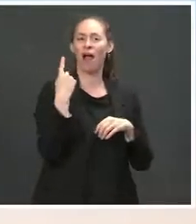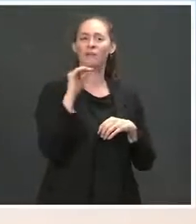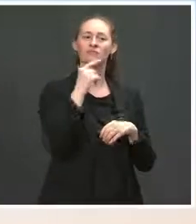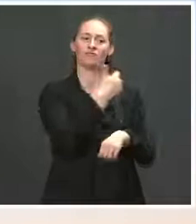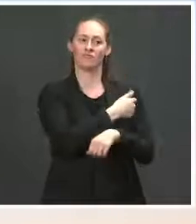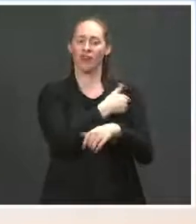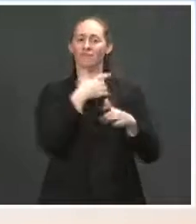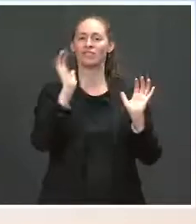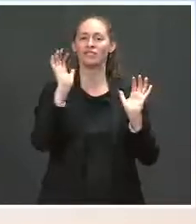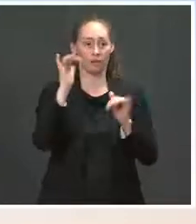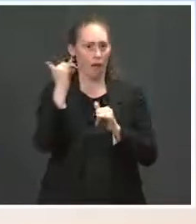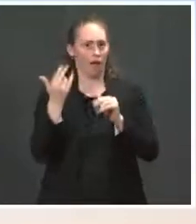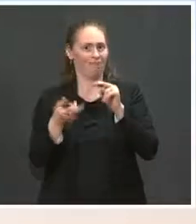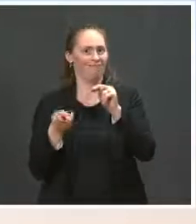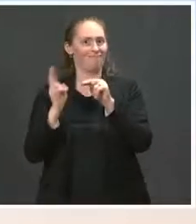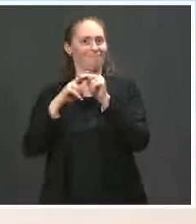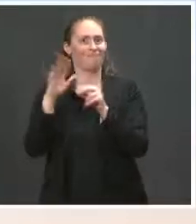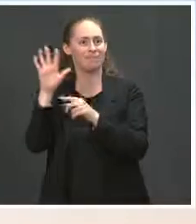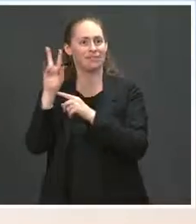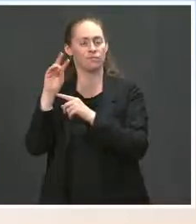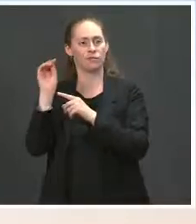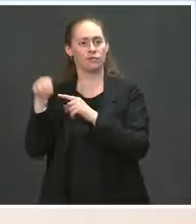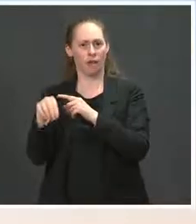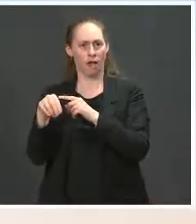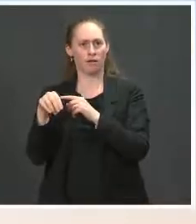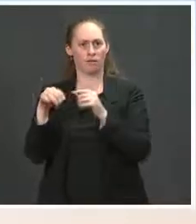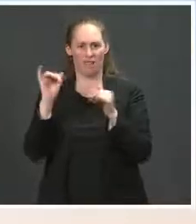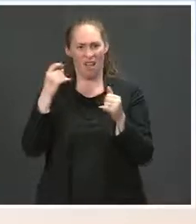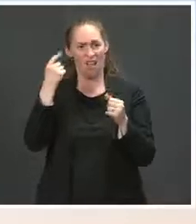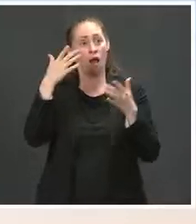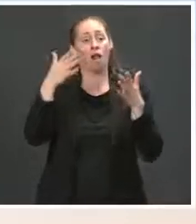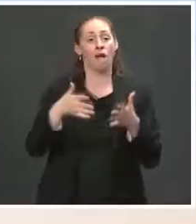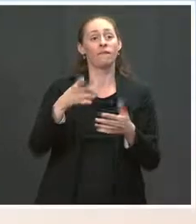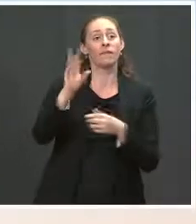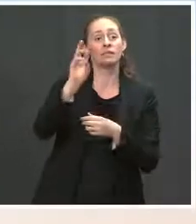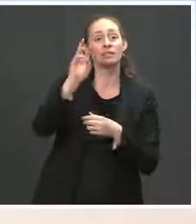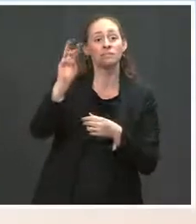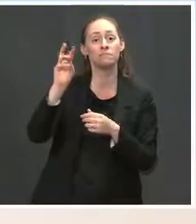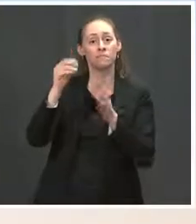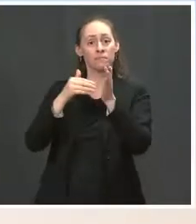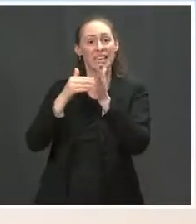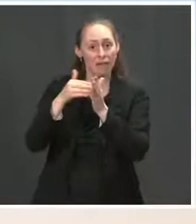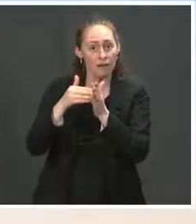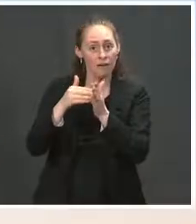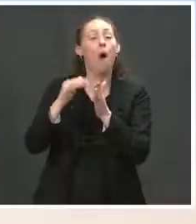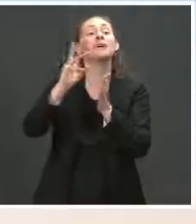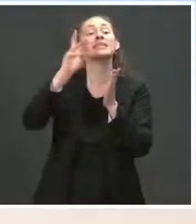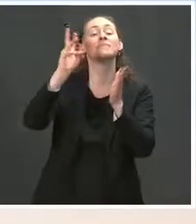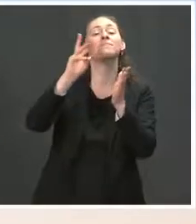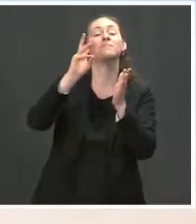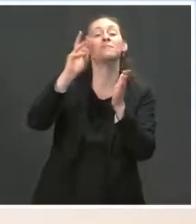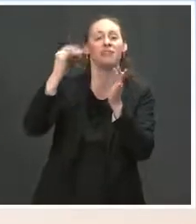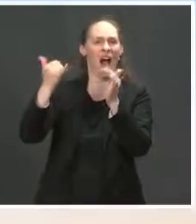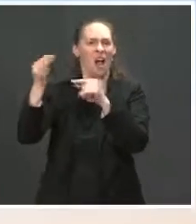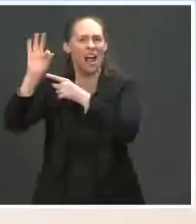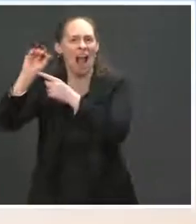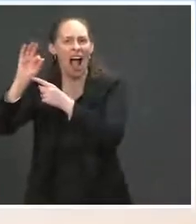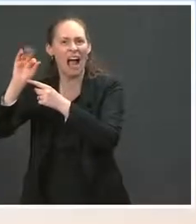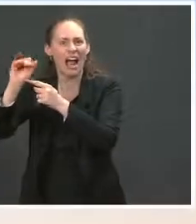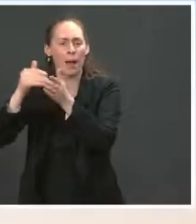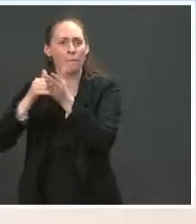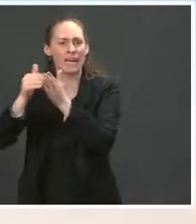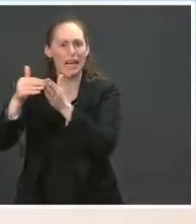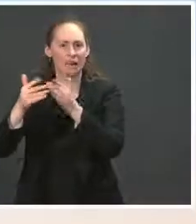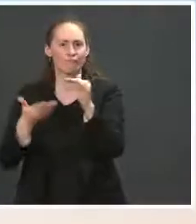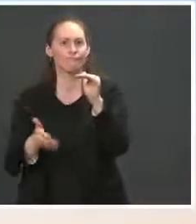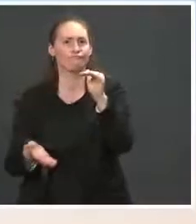66 million people had received, had been fully vaccinated. Now it's over 90 million. So we're kind of getting to this point, as I think Jeff